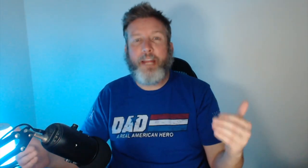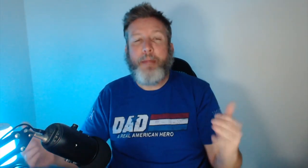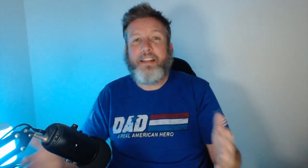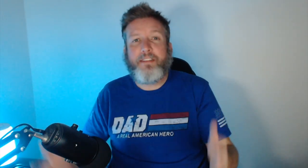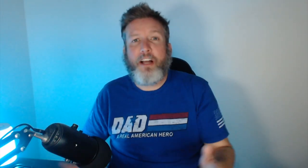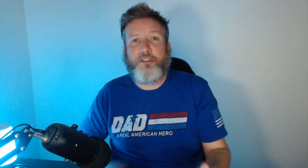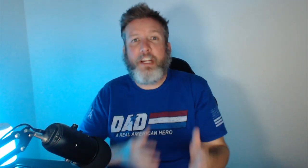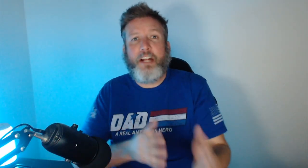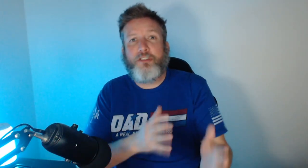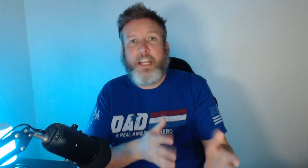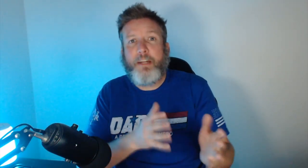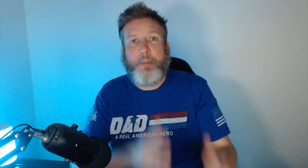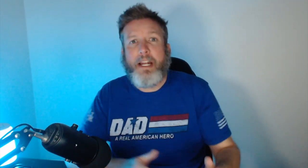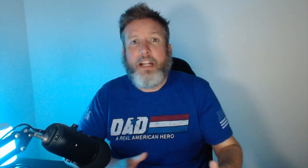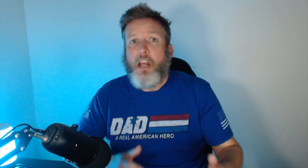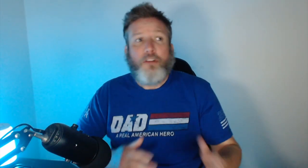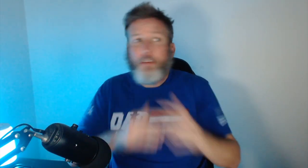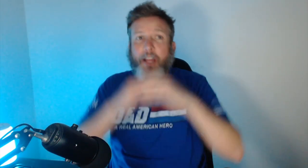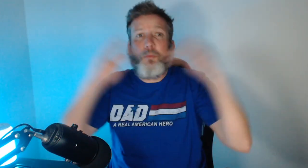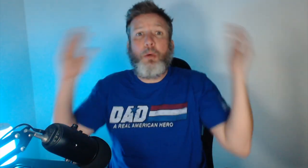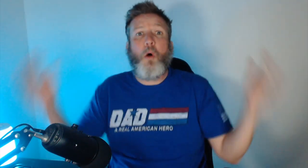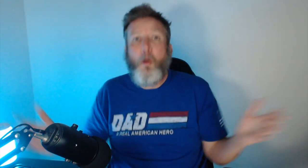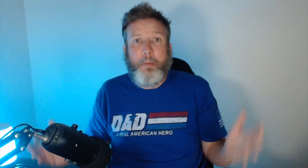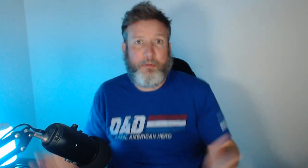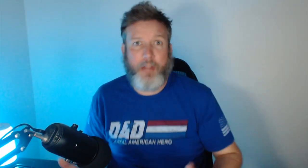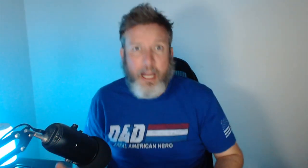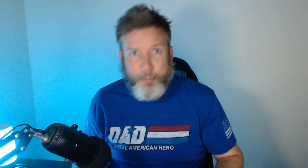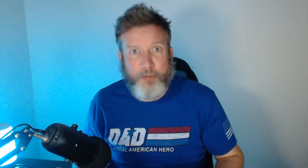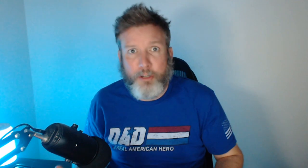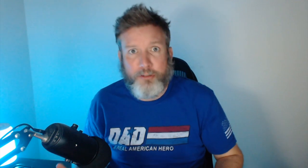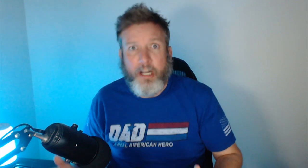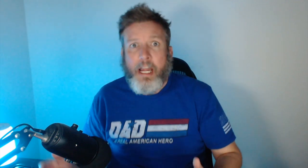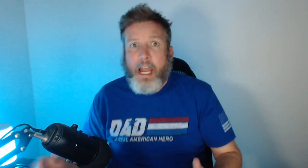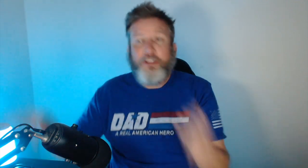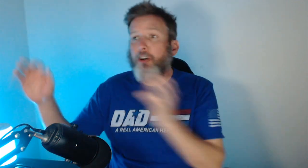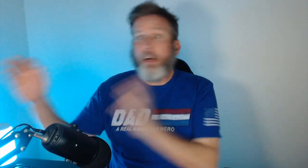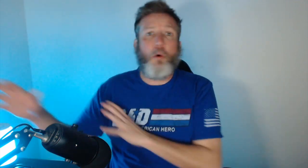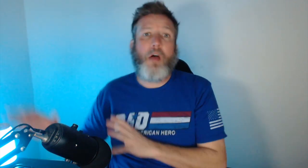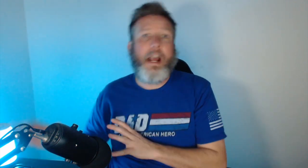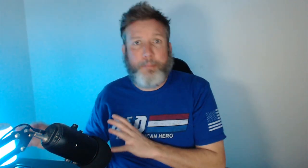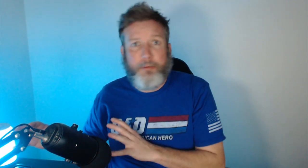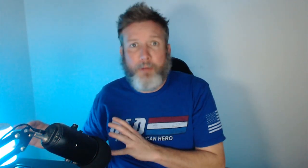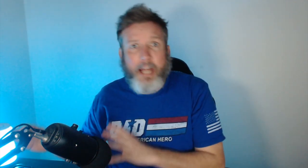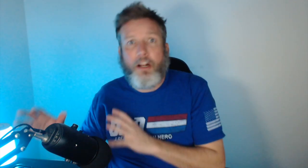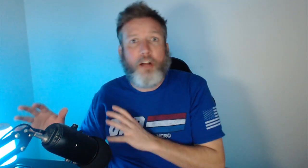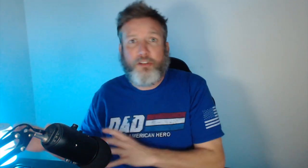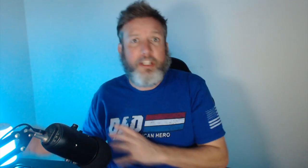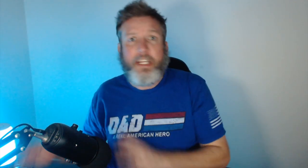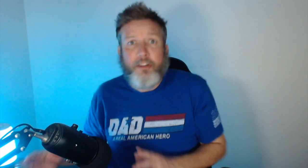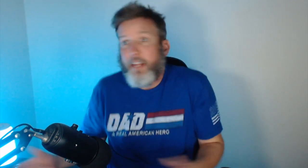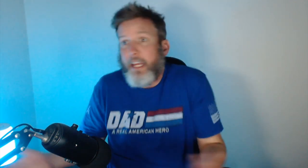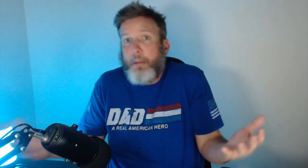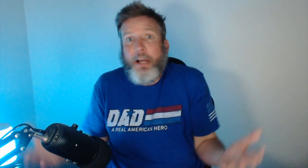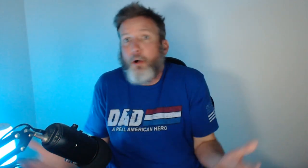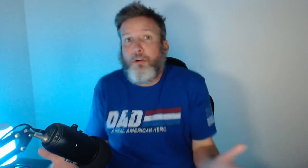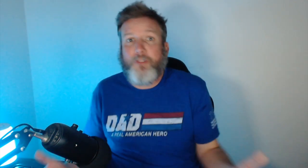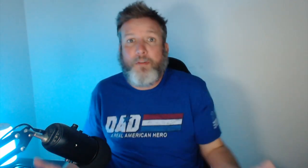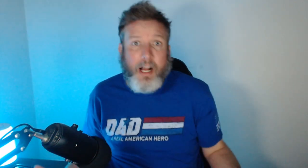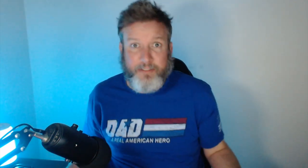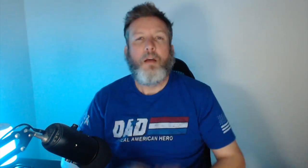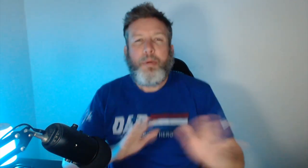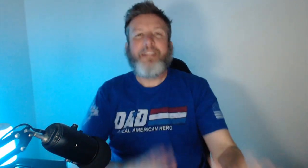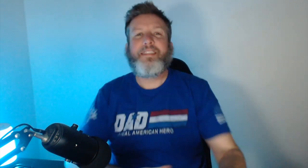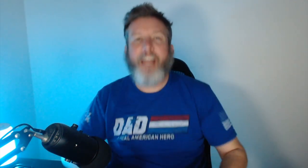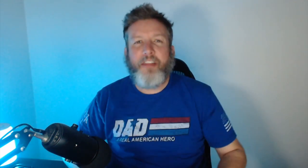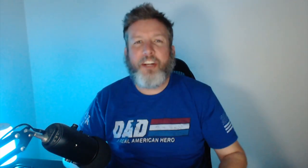drilling and make this country energy independent so that we won't be reliable on Russia? And Europe won't have to be reliant on Russia either. They can buy oil